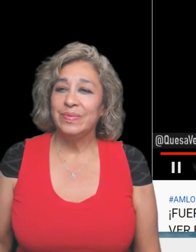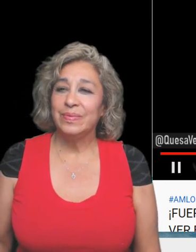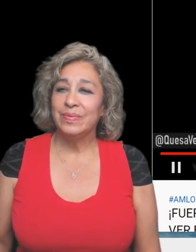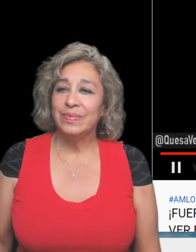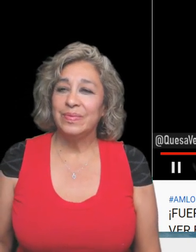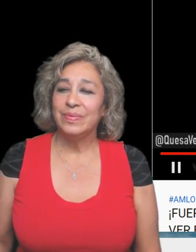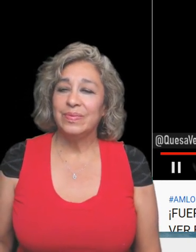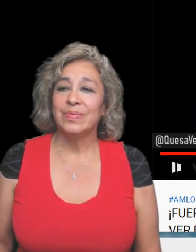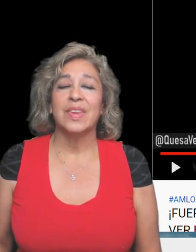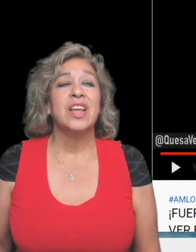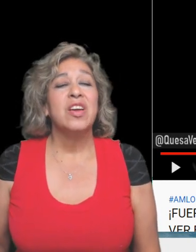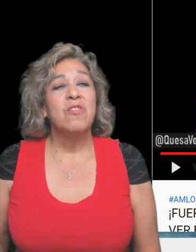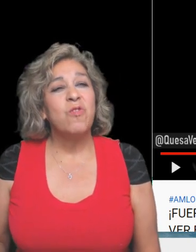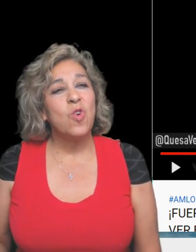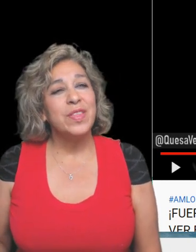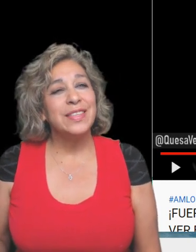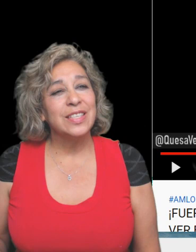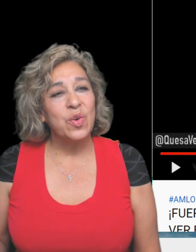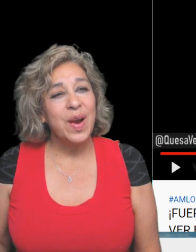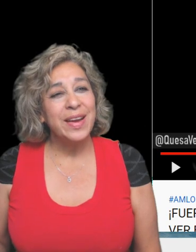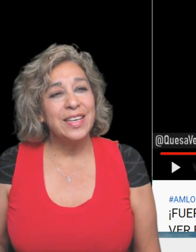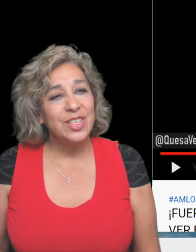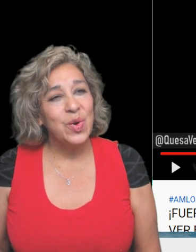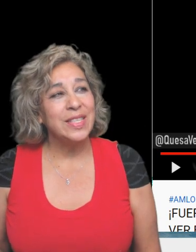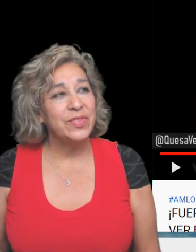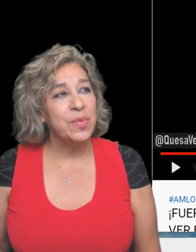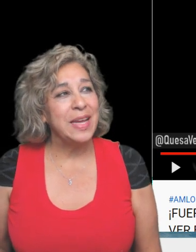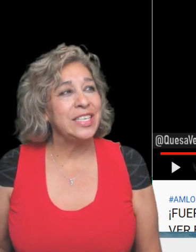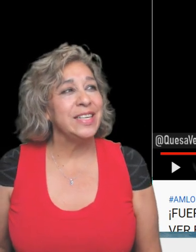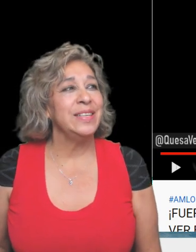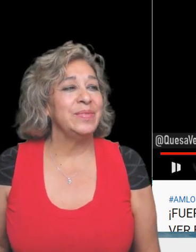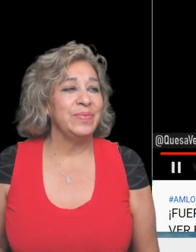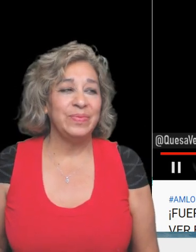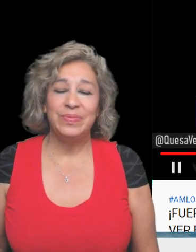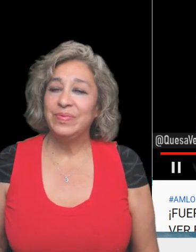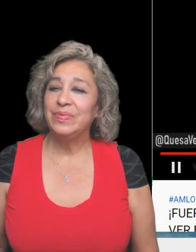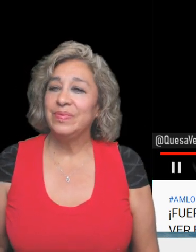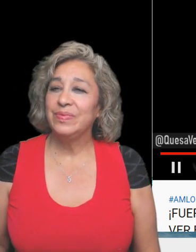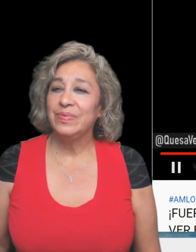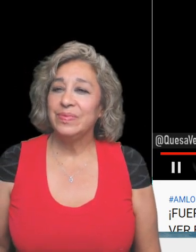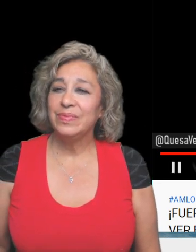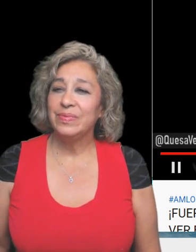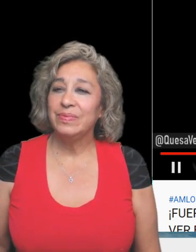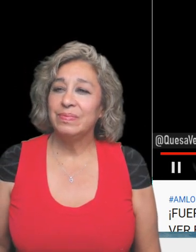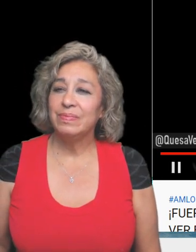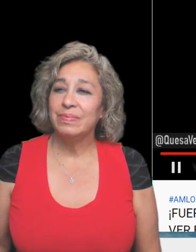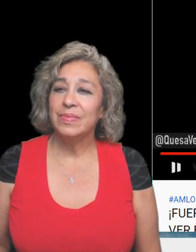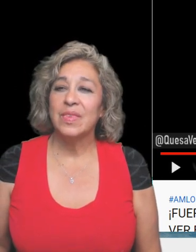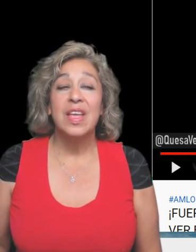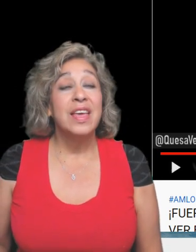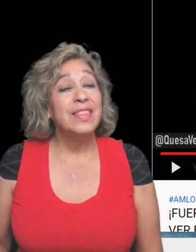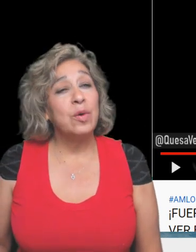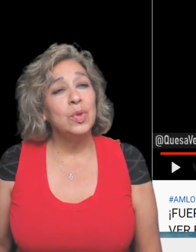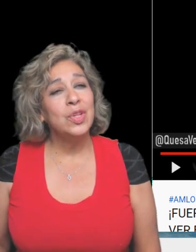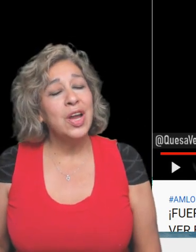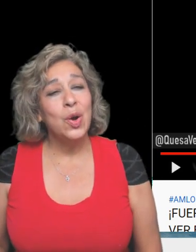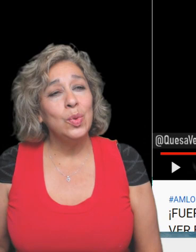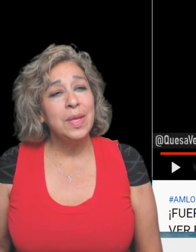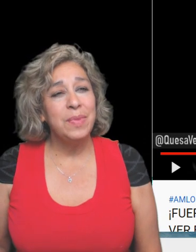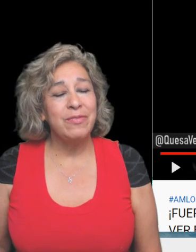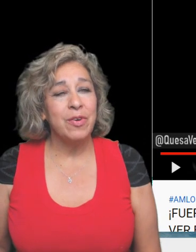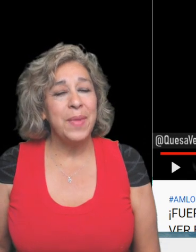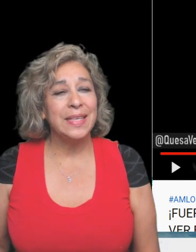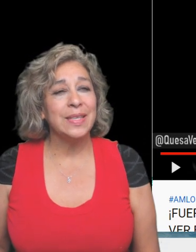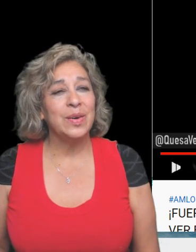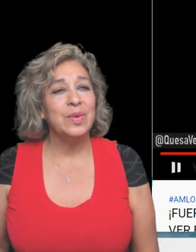this great transformation that will not